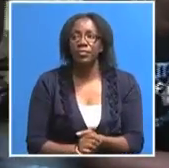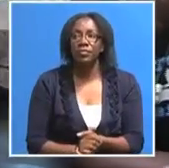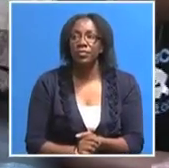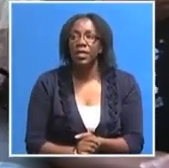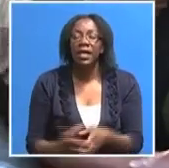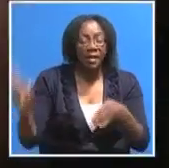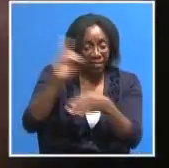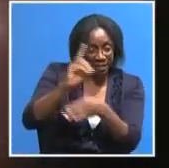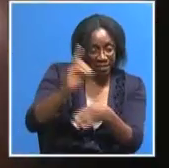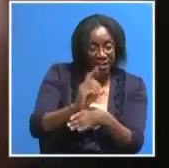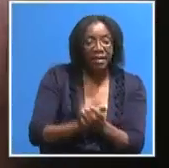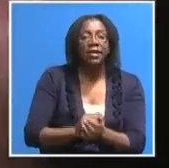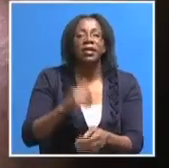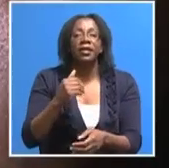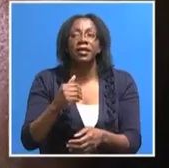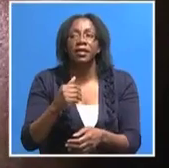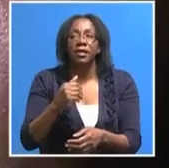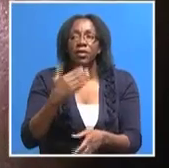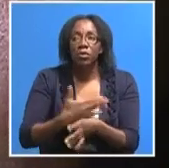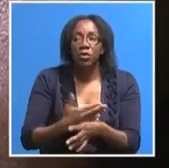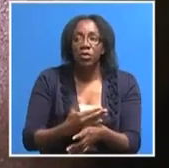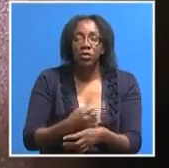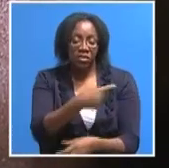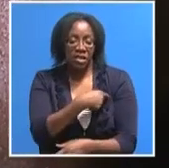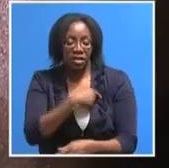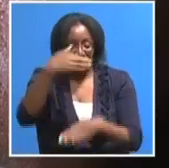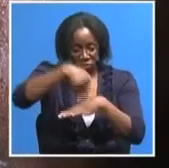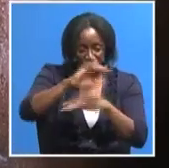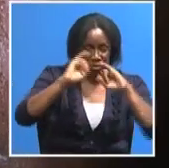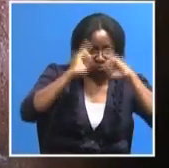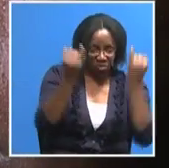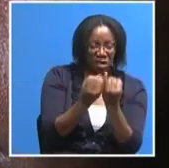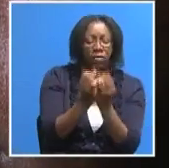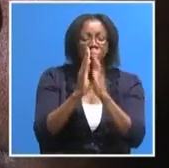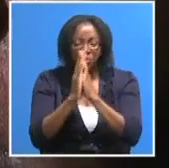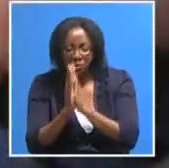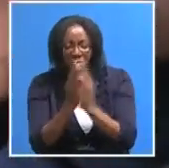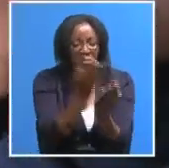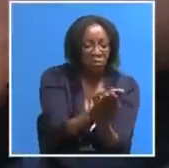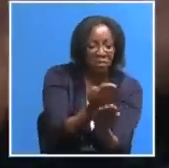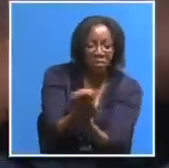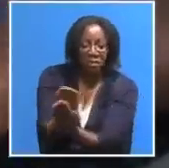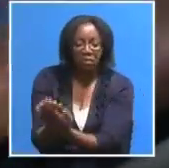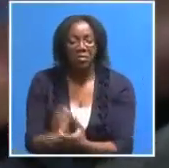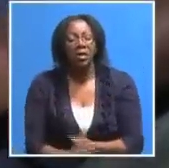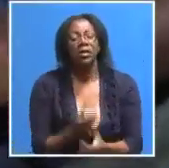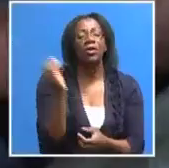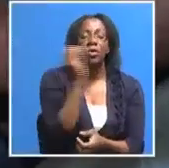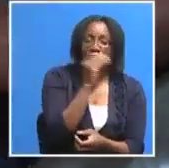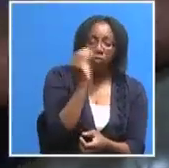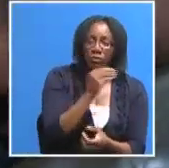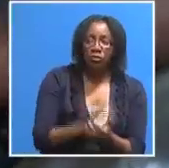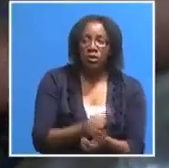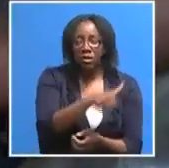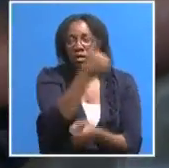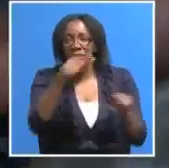daily routine involves going to the city centre and beg for food and any other item that could help her and the family through the